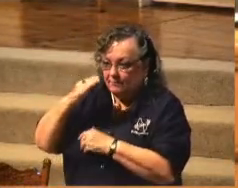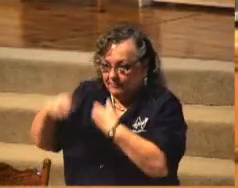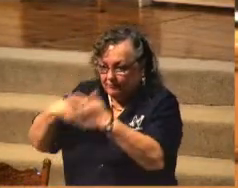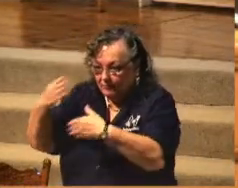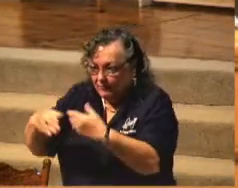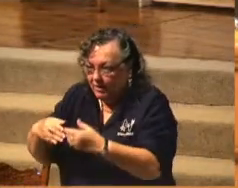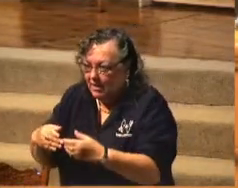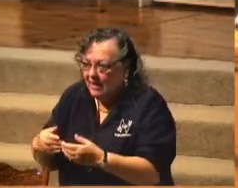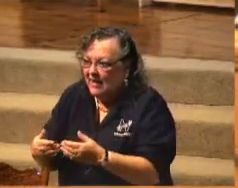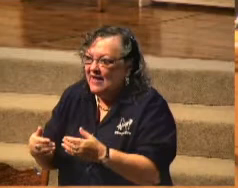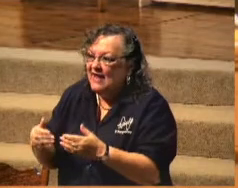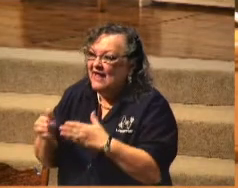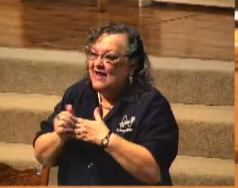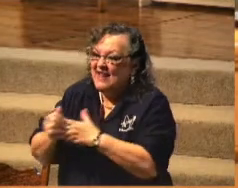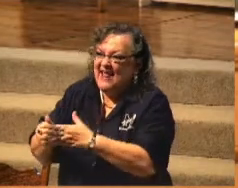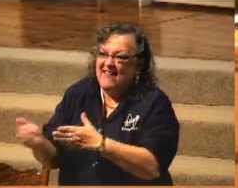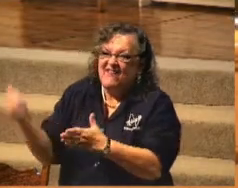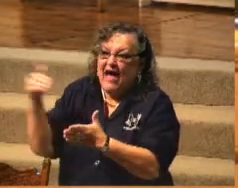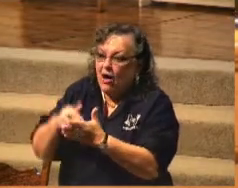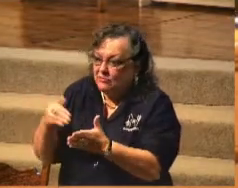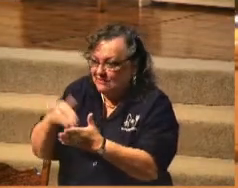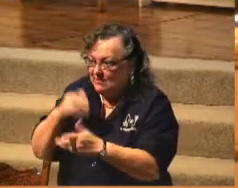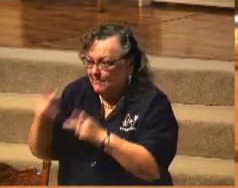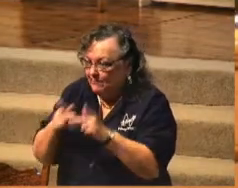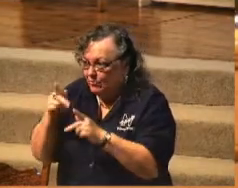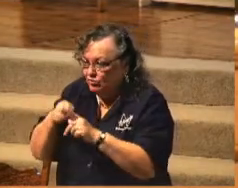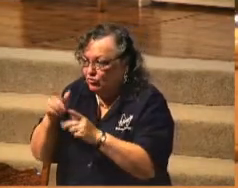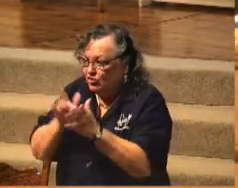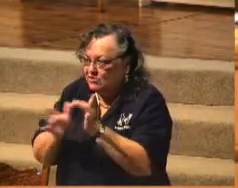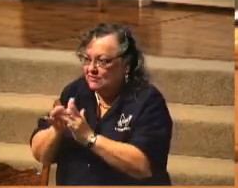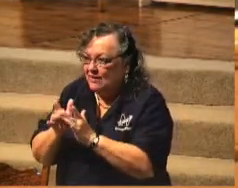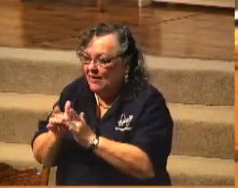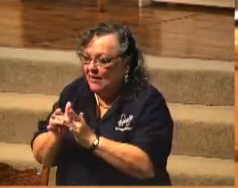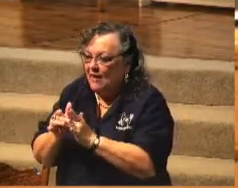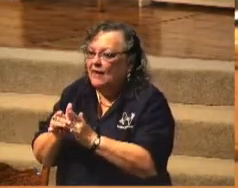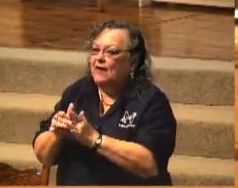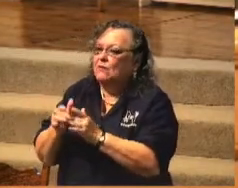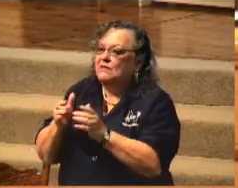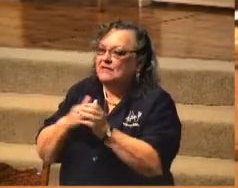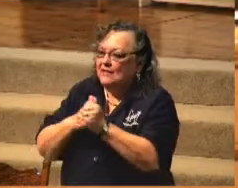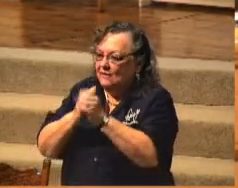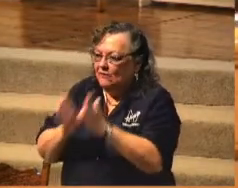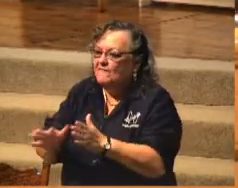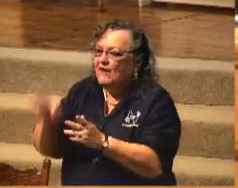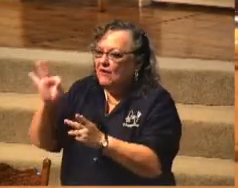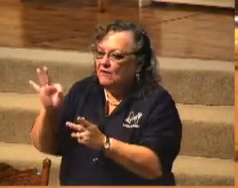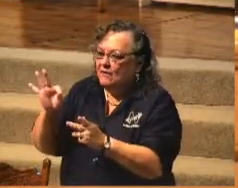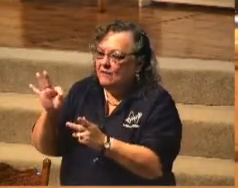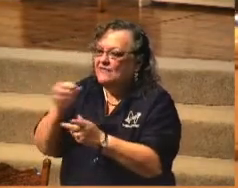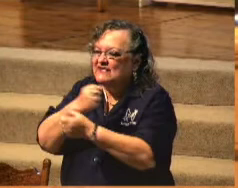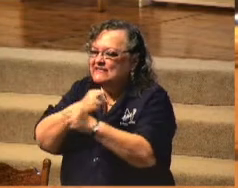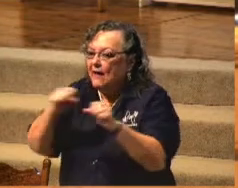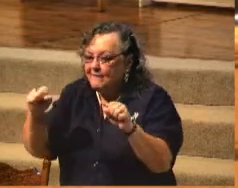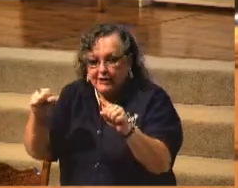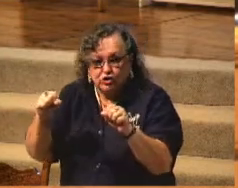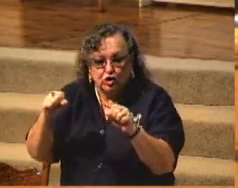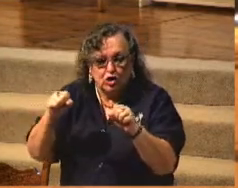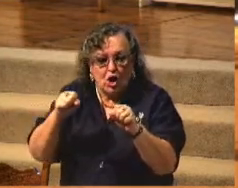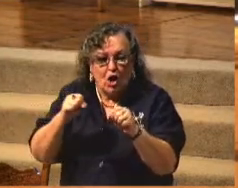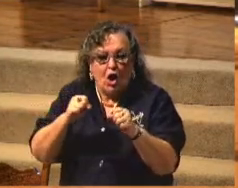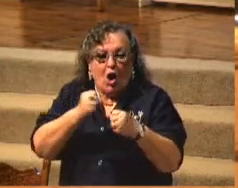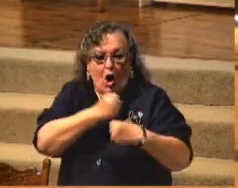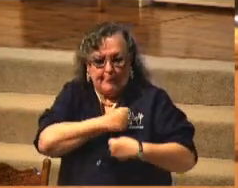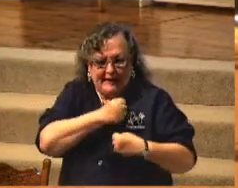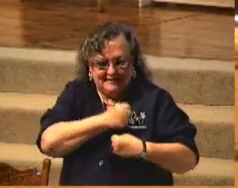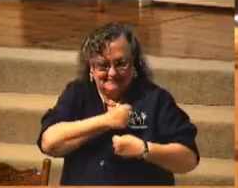Christ, and he founded the Salvation Army. The decisions that we make in